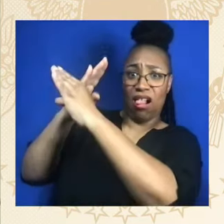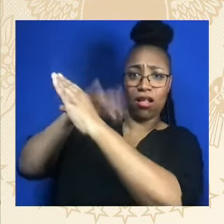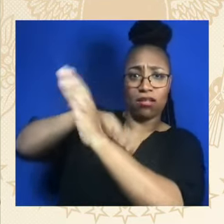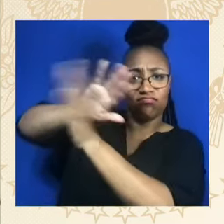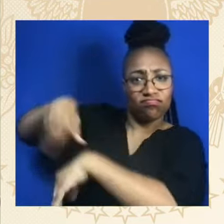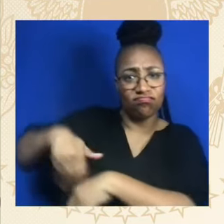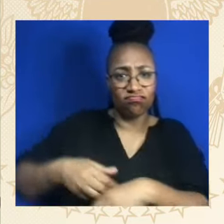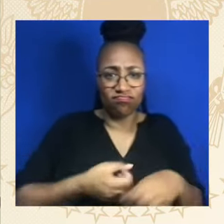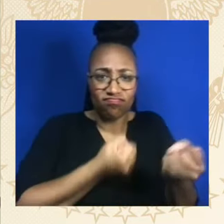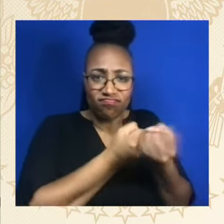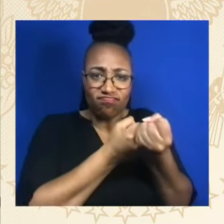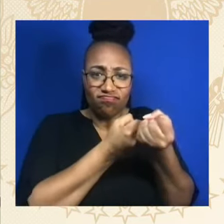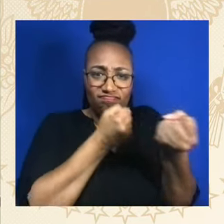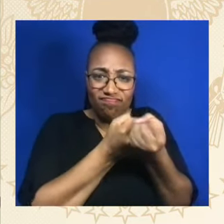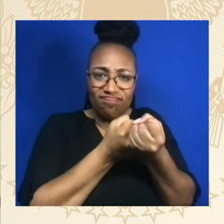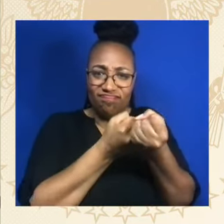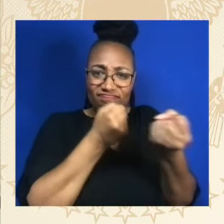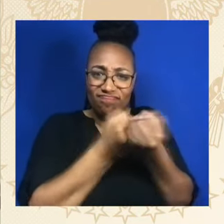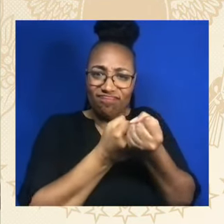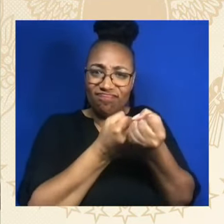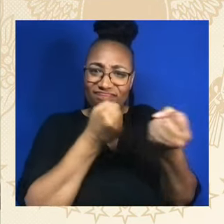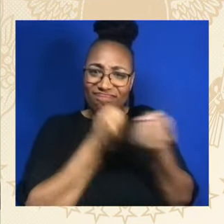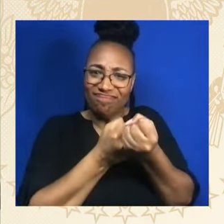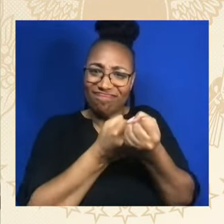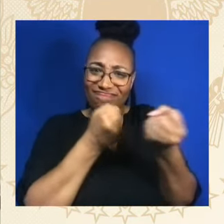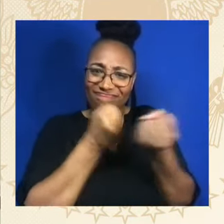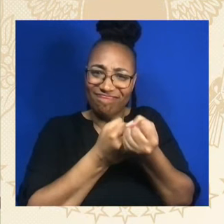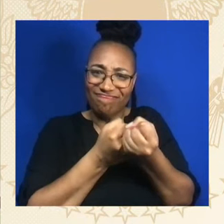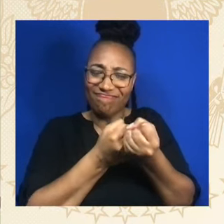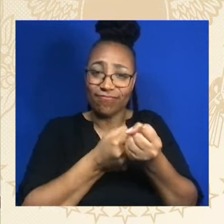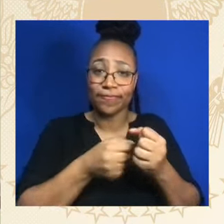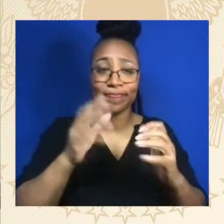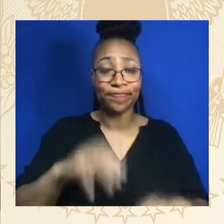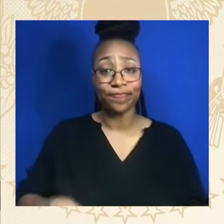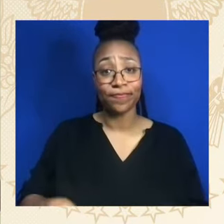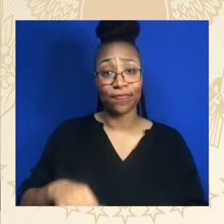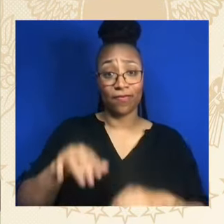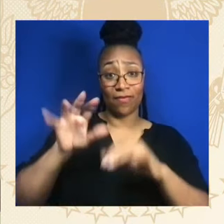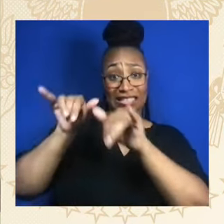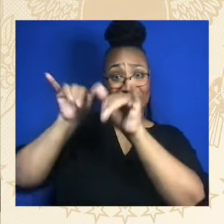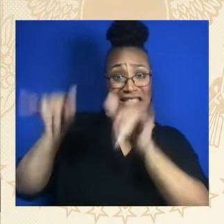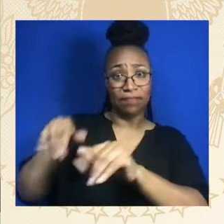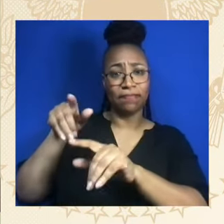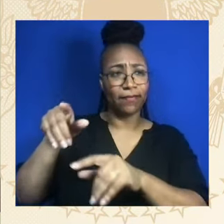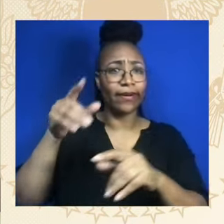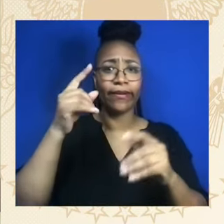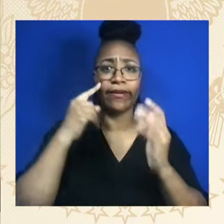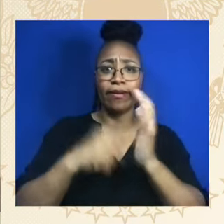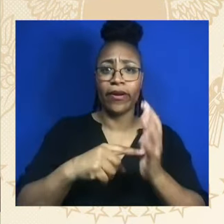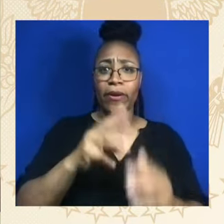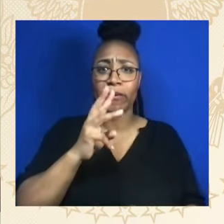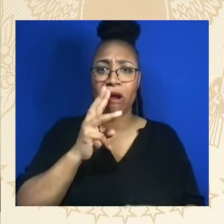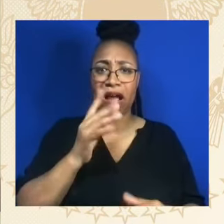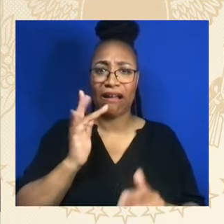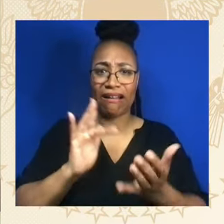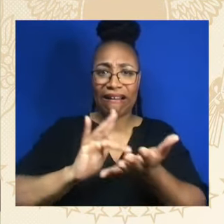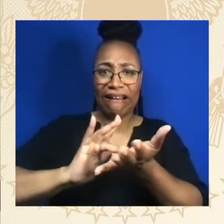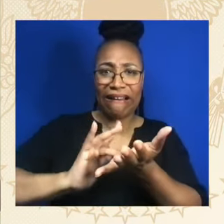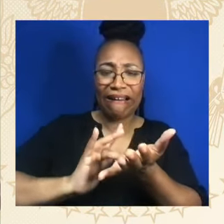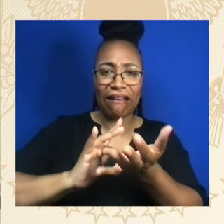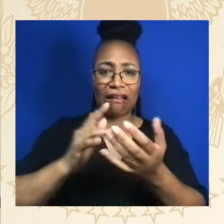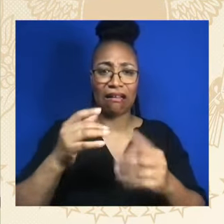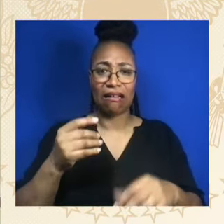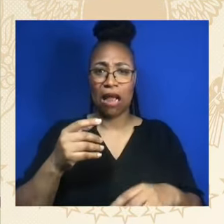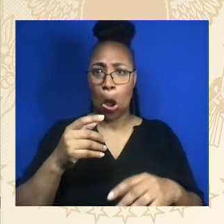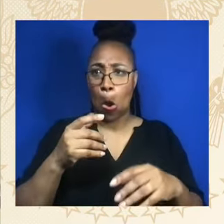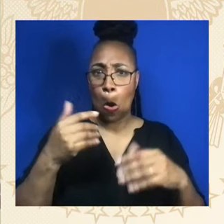crisis of maternal mortality and other health inequities. Understanding it is about elevating our